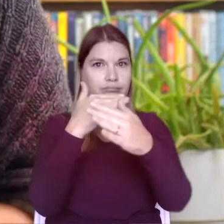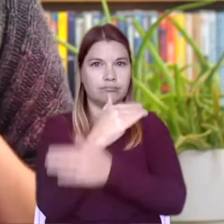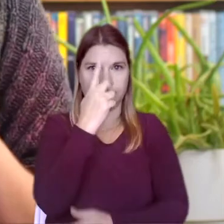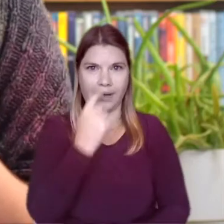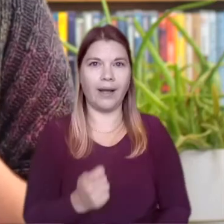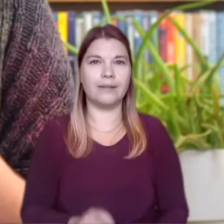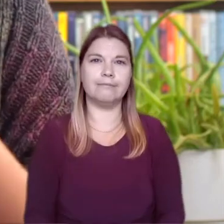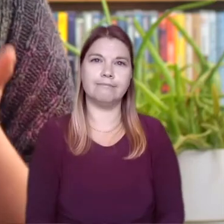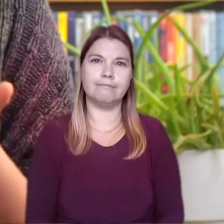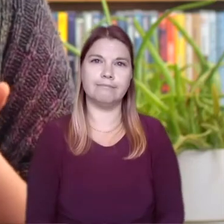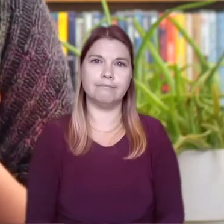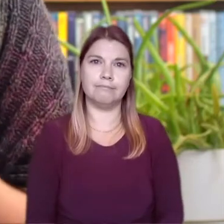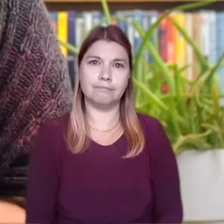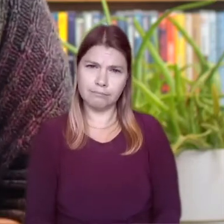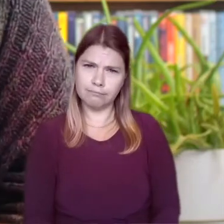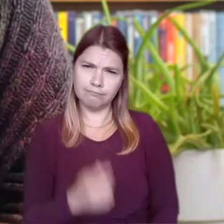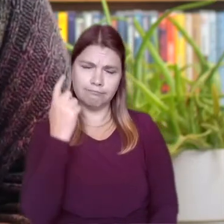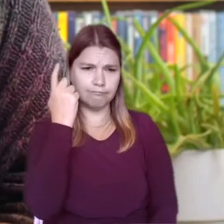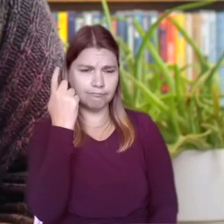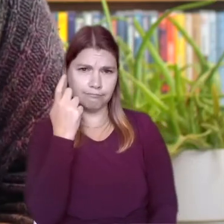I wonder what sounds you can hear.